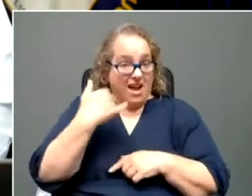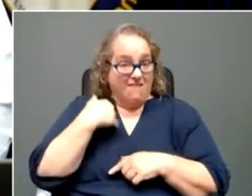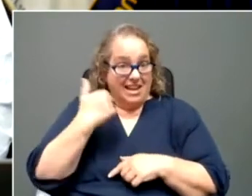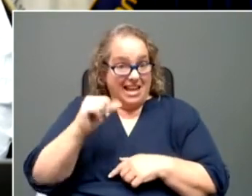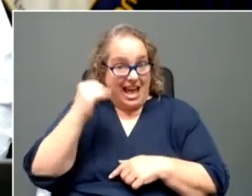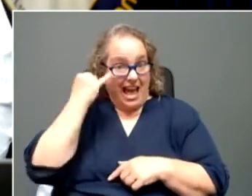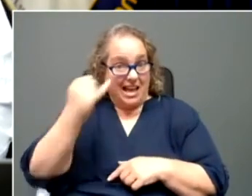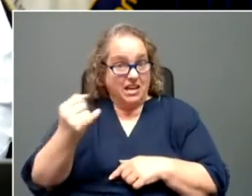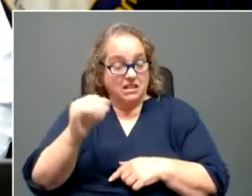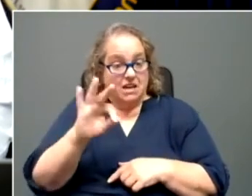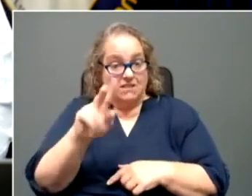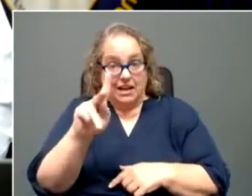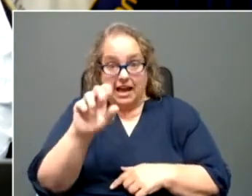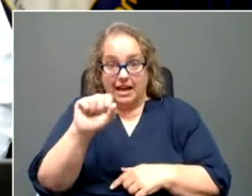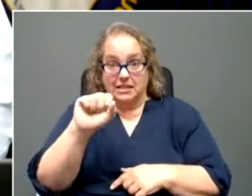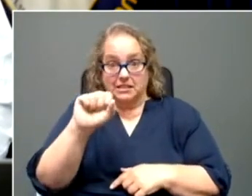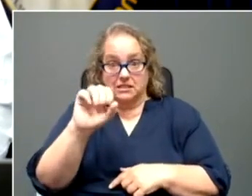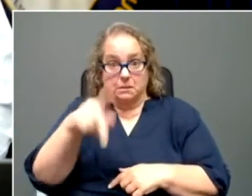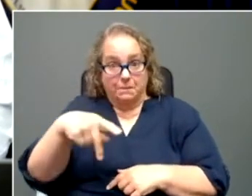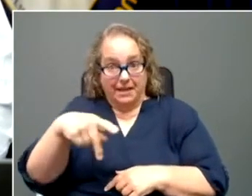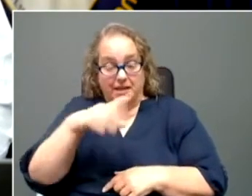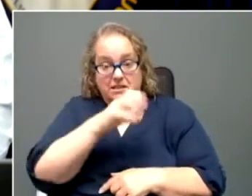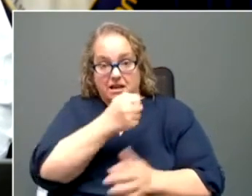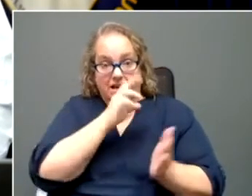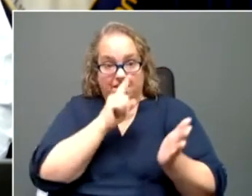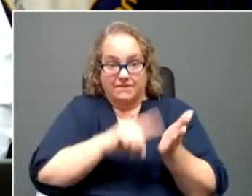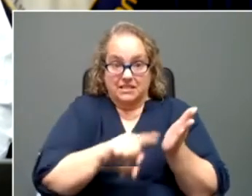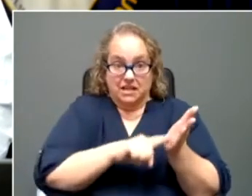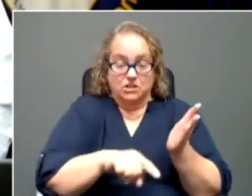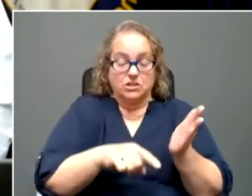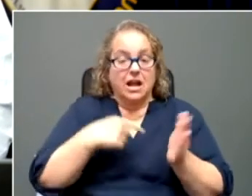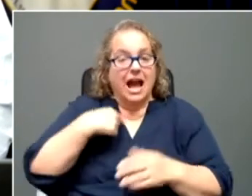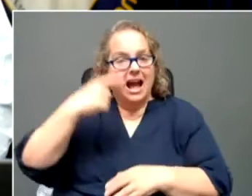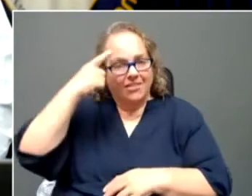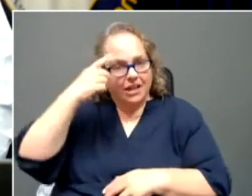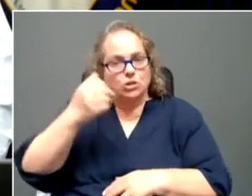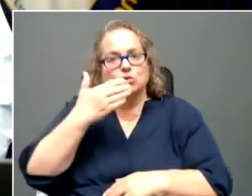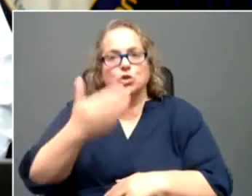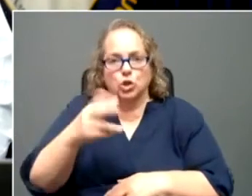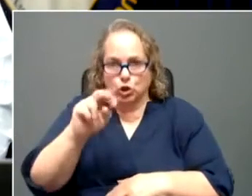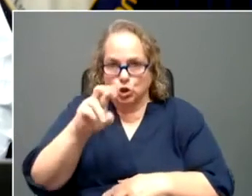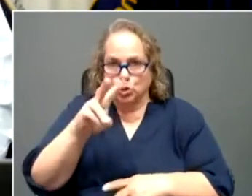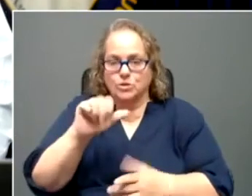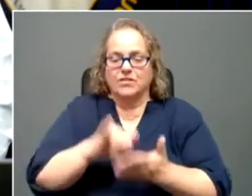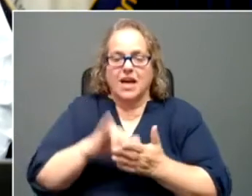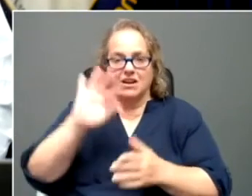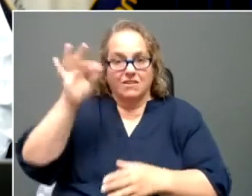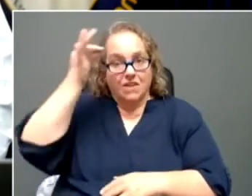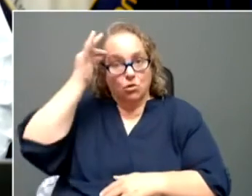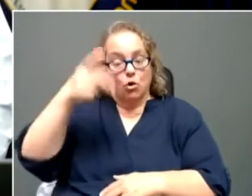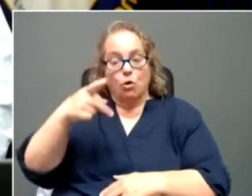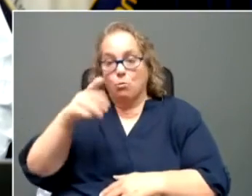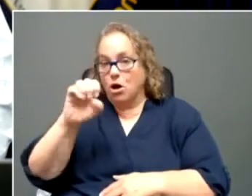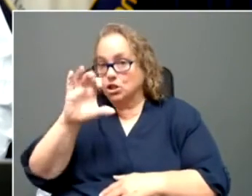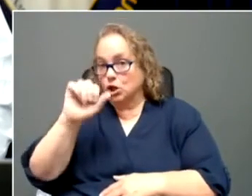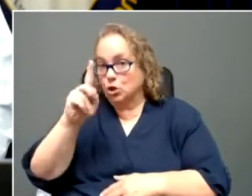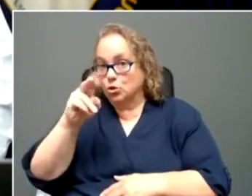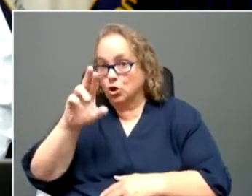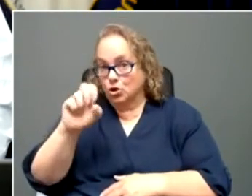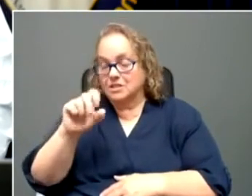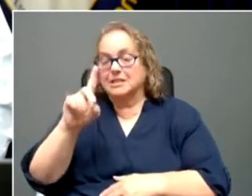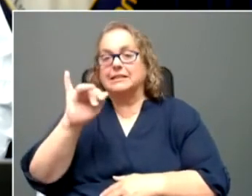I believe that it is good news that federal prosecutors stepped up and, um, um,